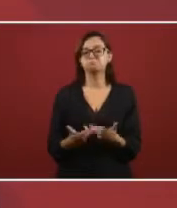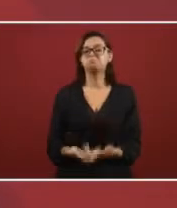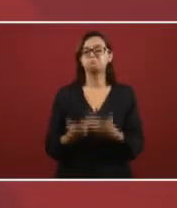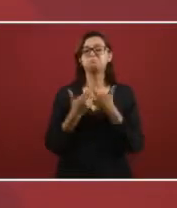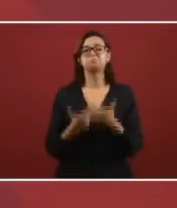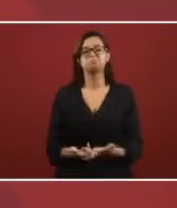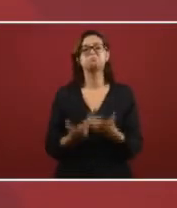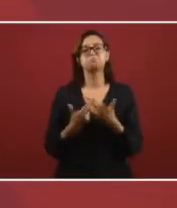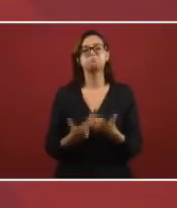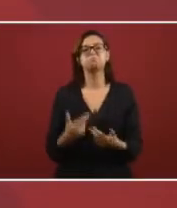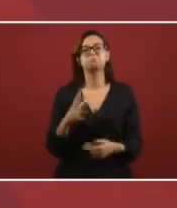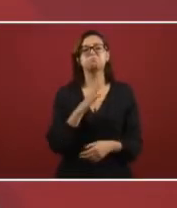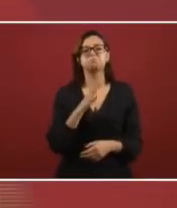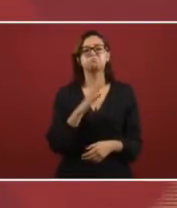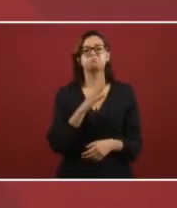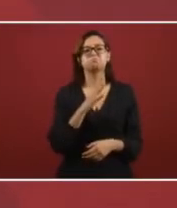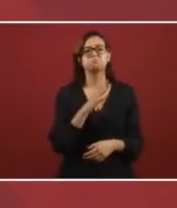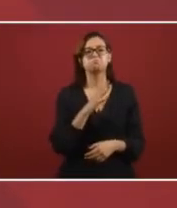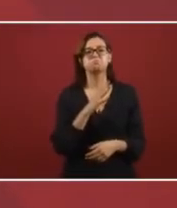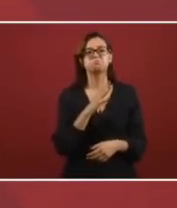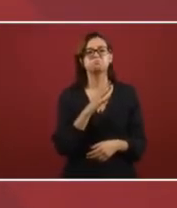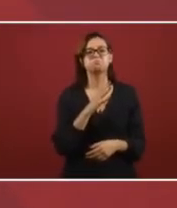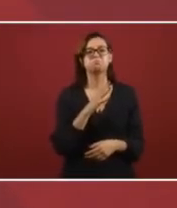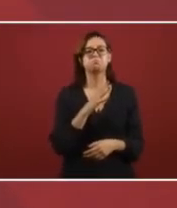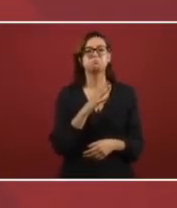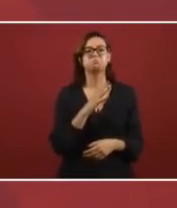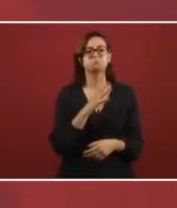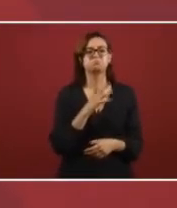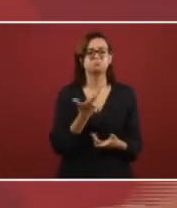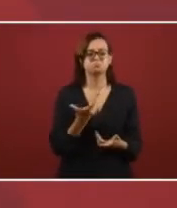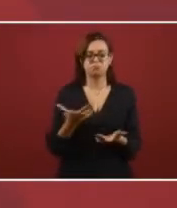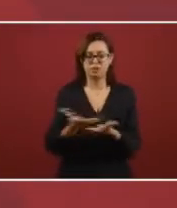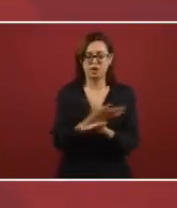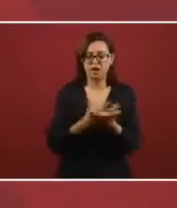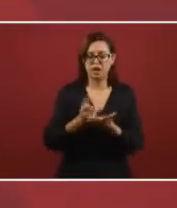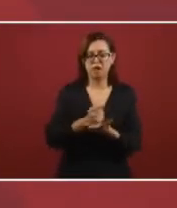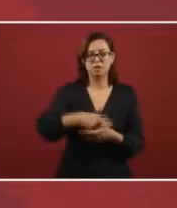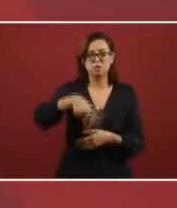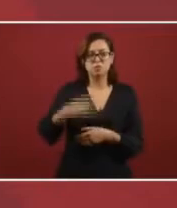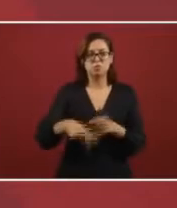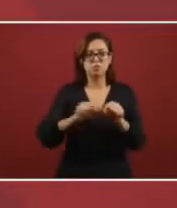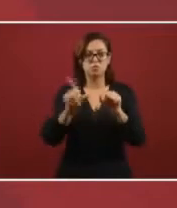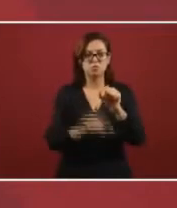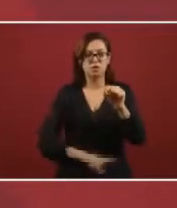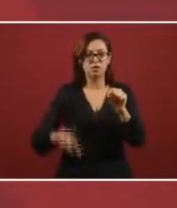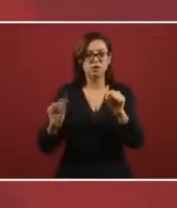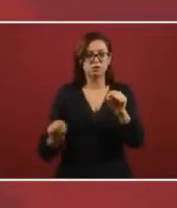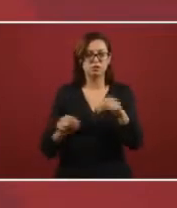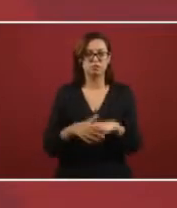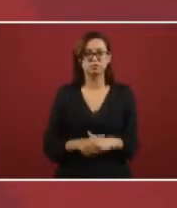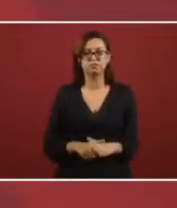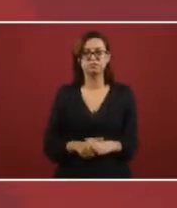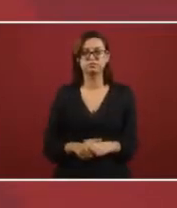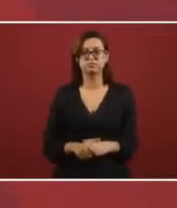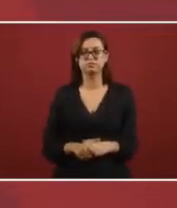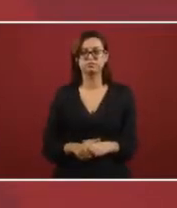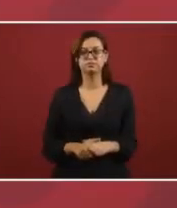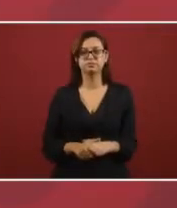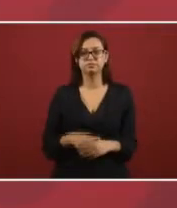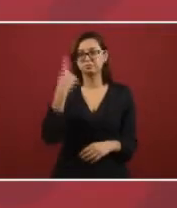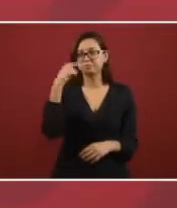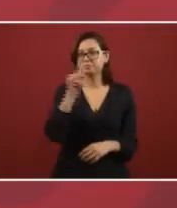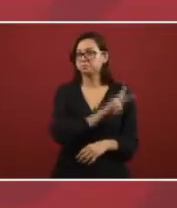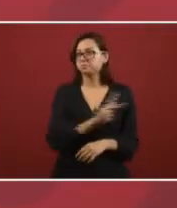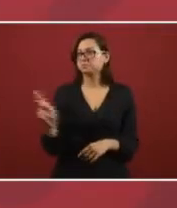it will proceed and the utility or the benefits are for the nation for everyone